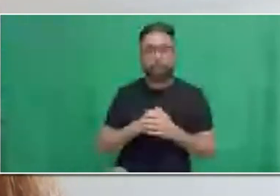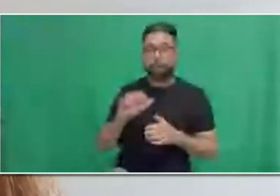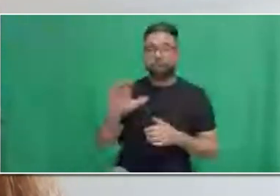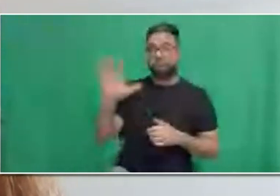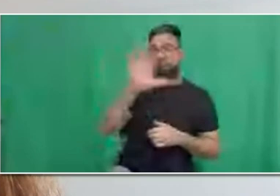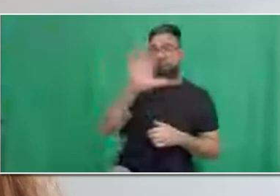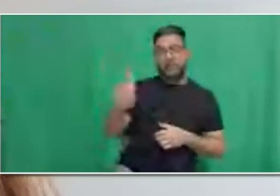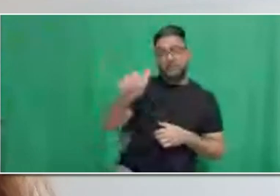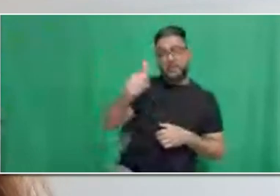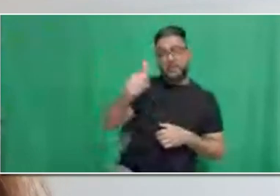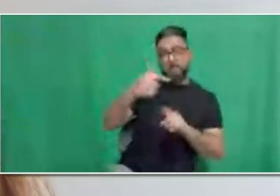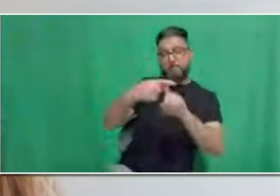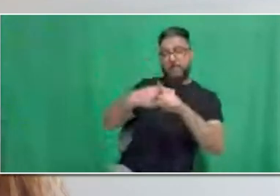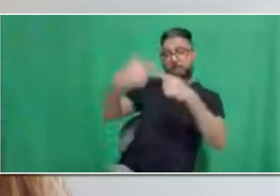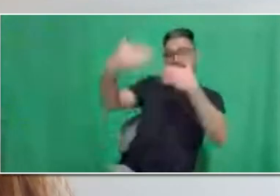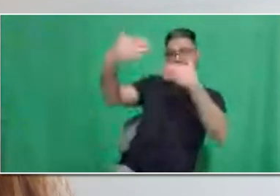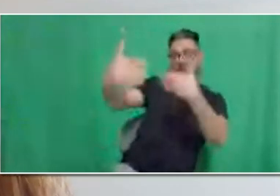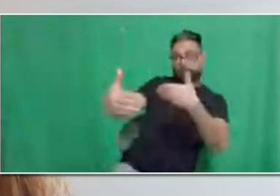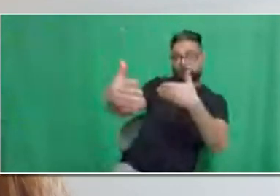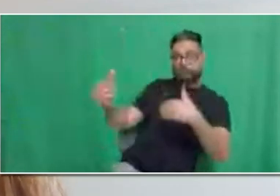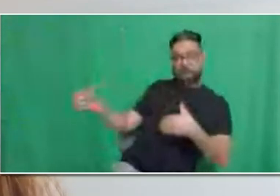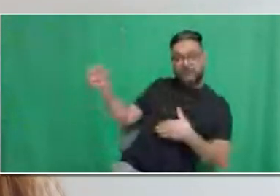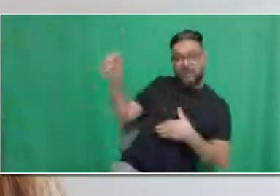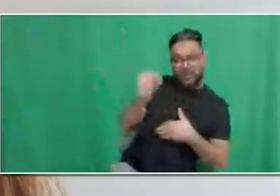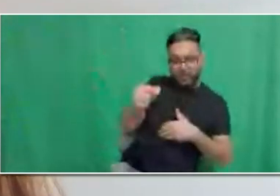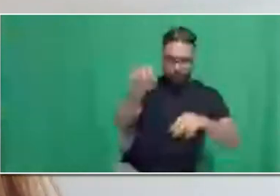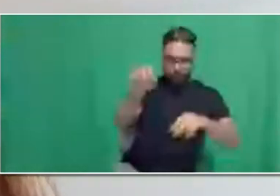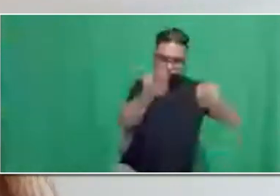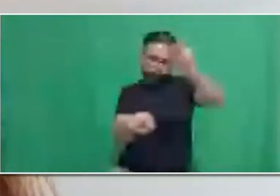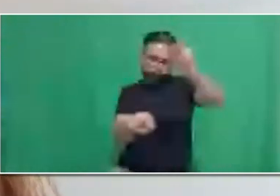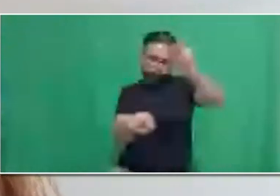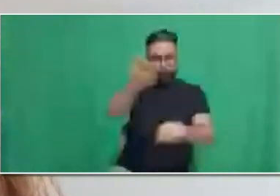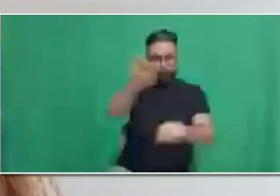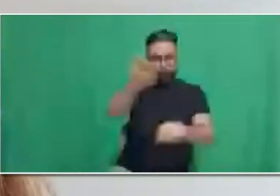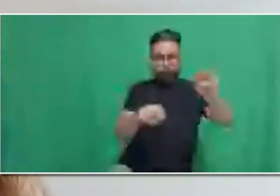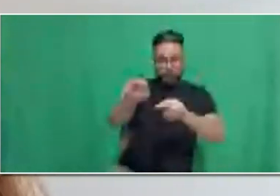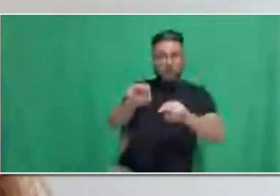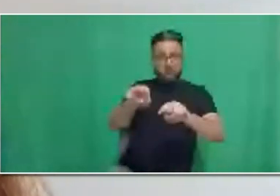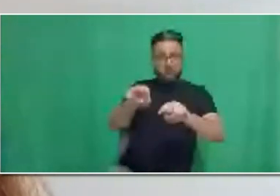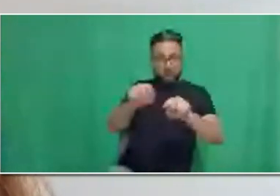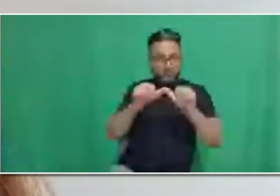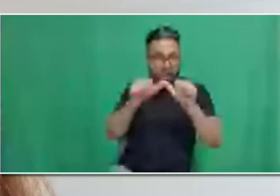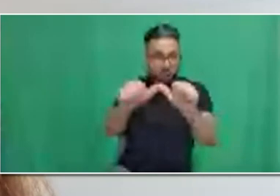upon with the union. It is outlined also in the collective agreement.